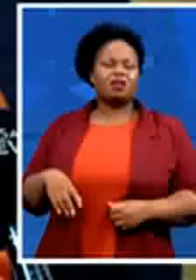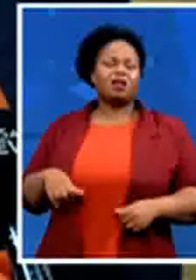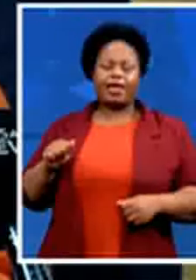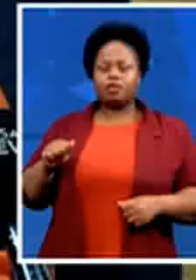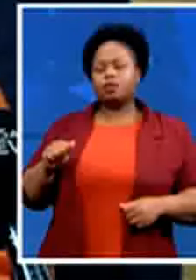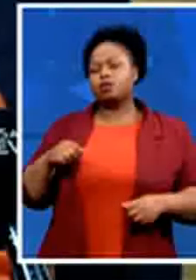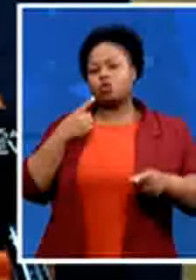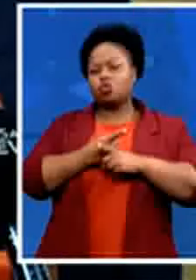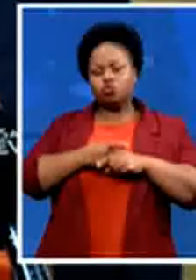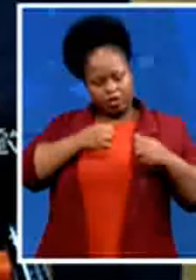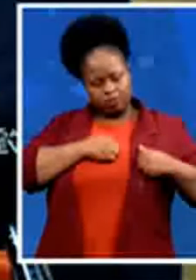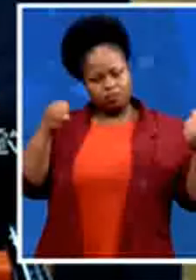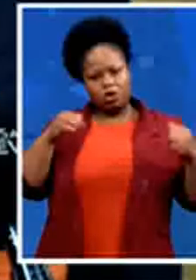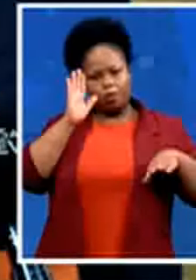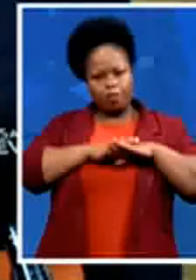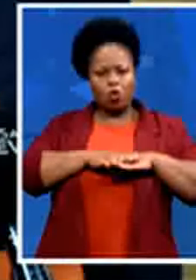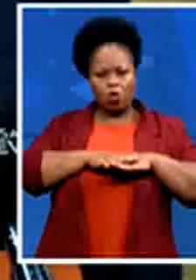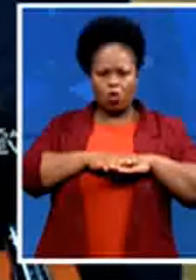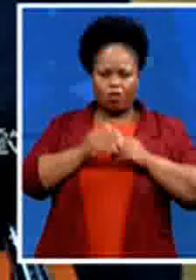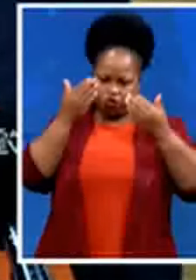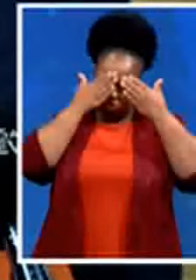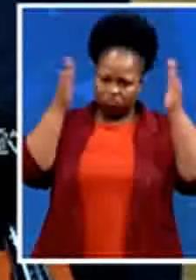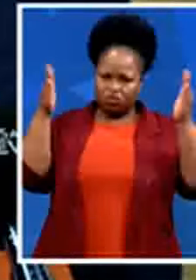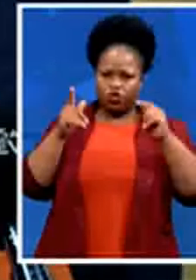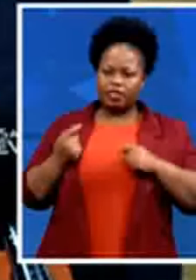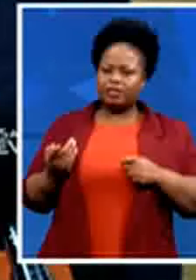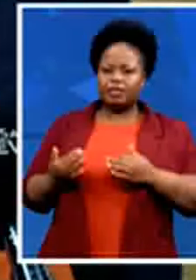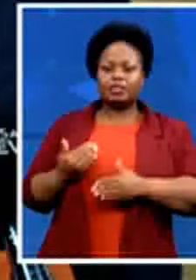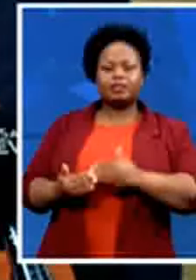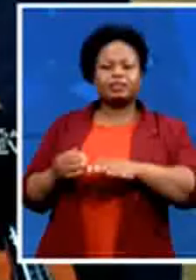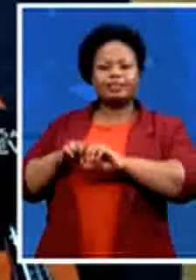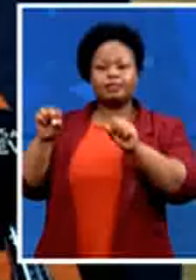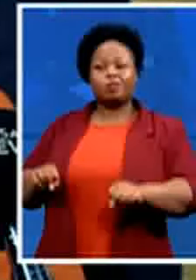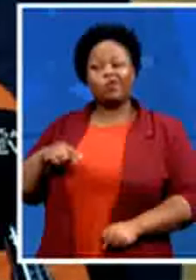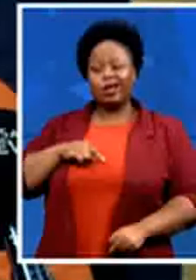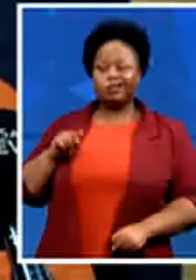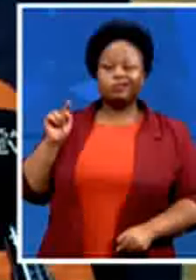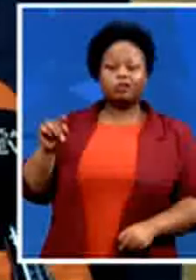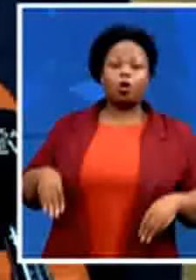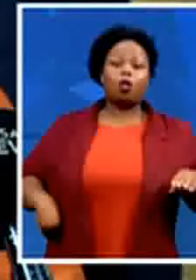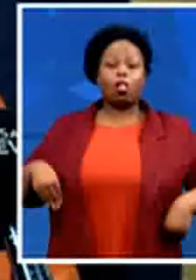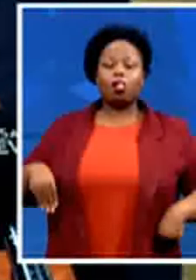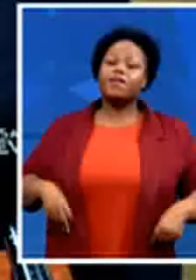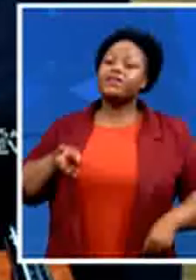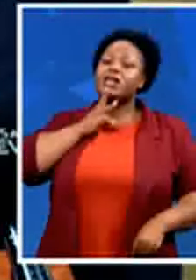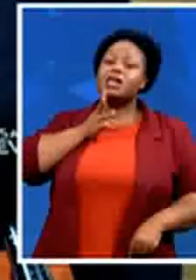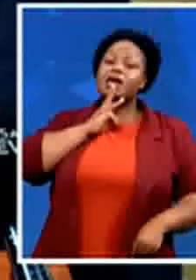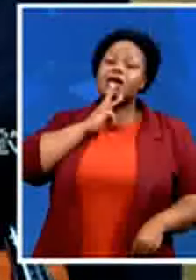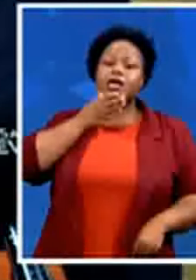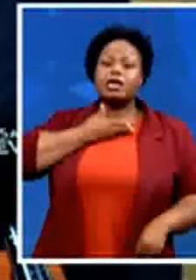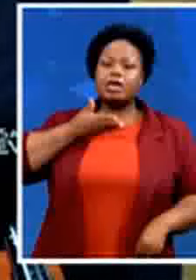system that is where all the corruption is taking place and that is what we are prepared to do